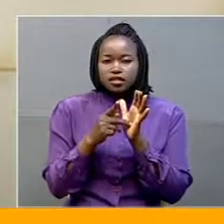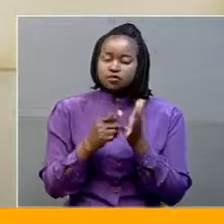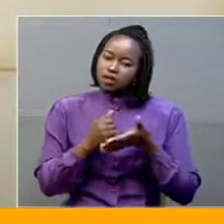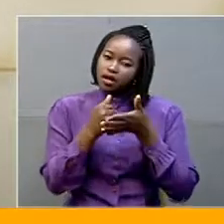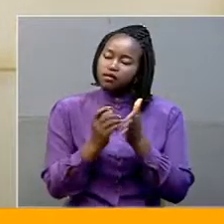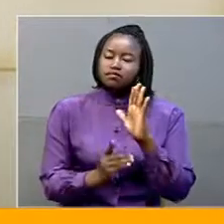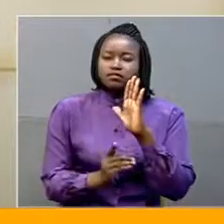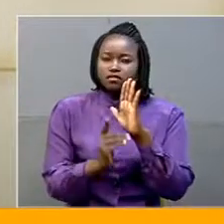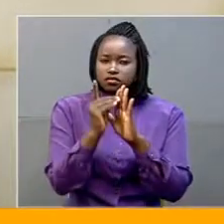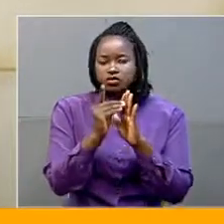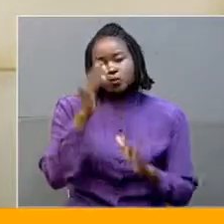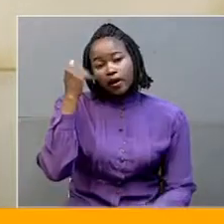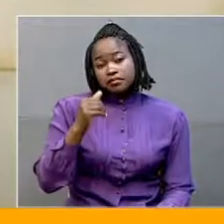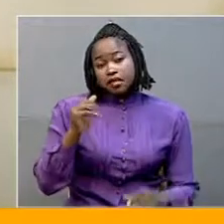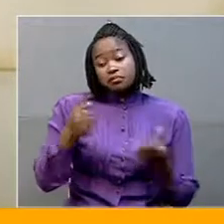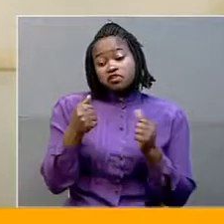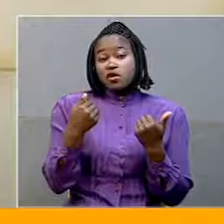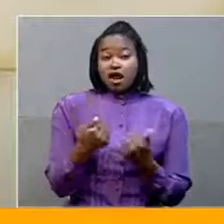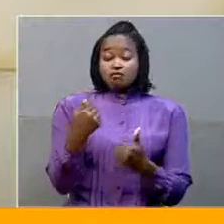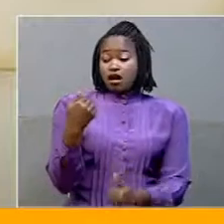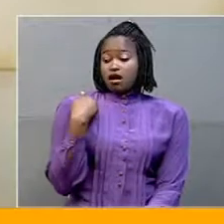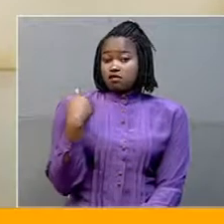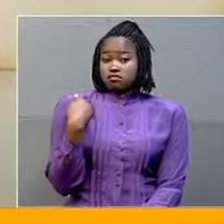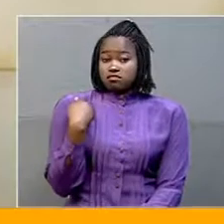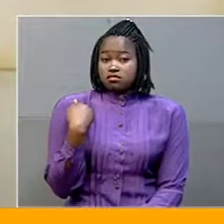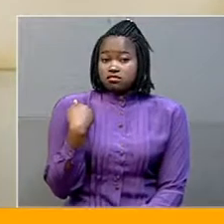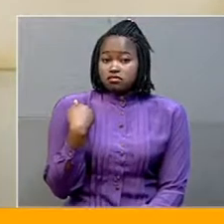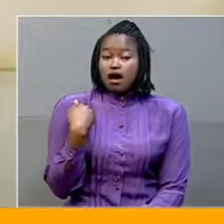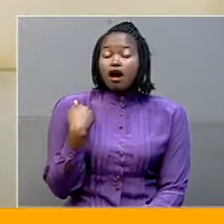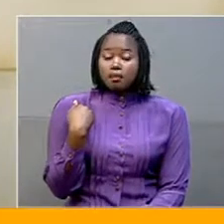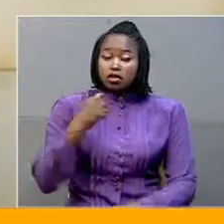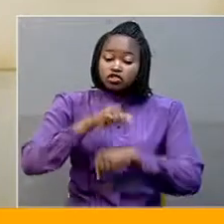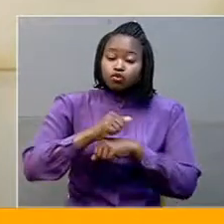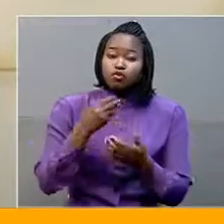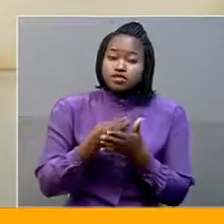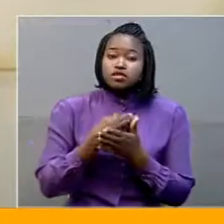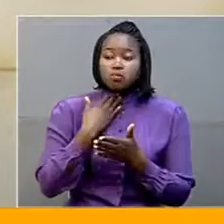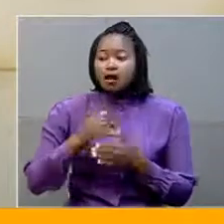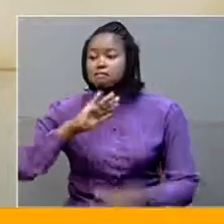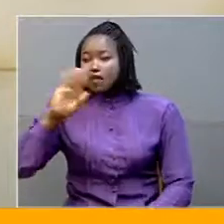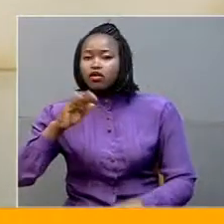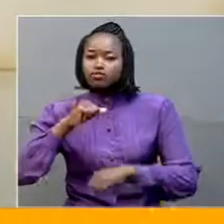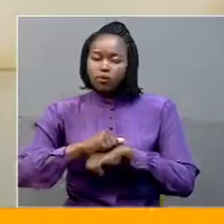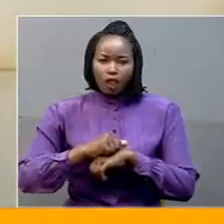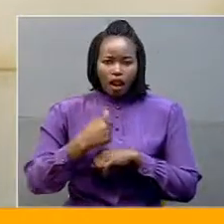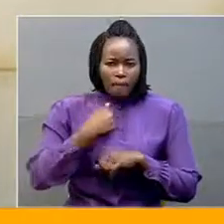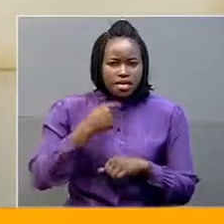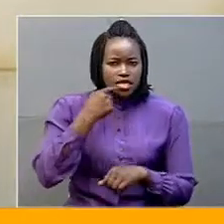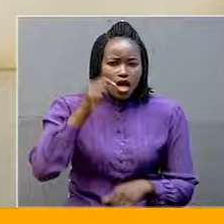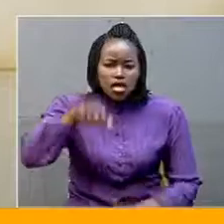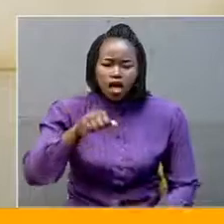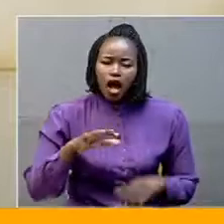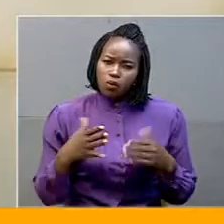Because you cannot ask me, send us to school and I say yes here. I say, who am I sending to school?